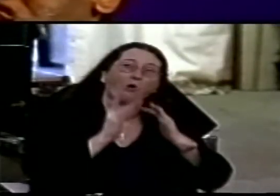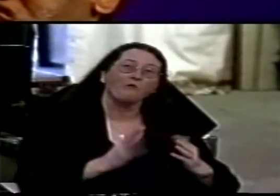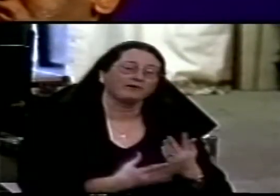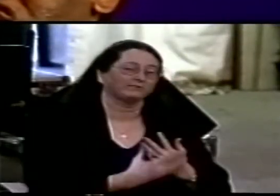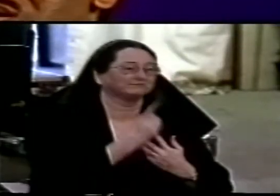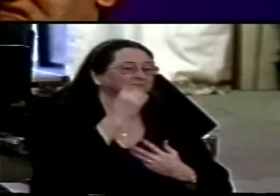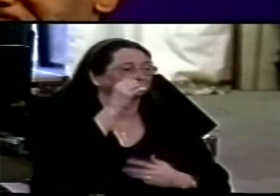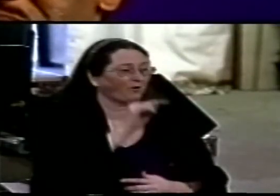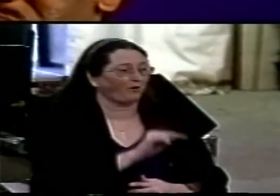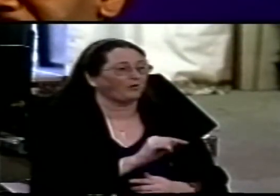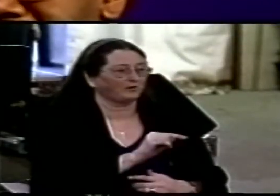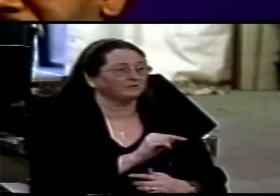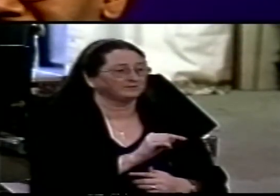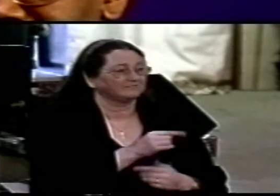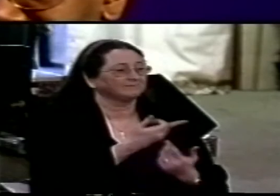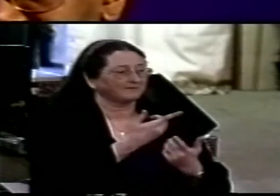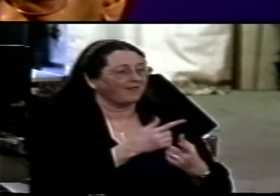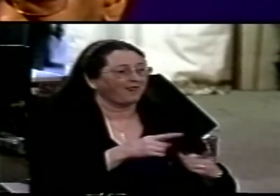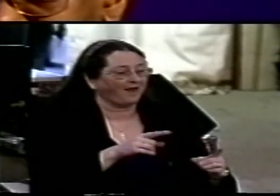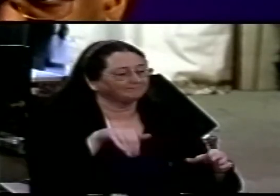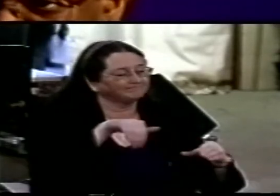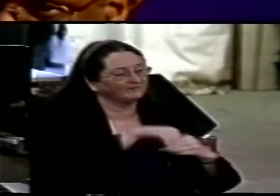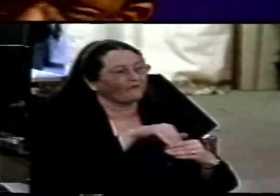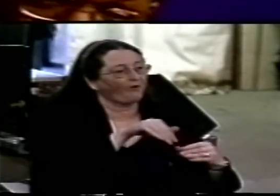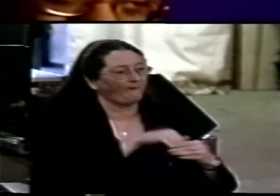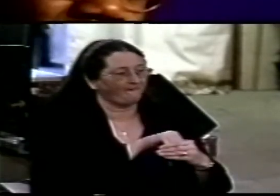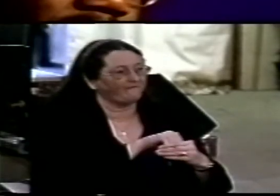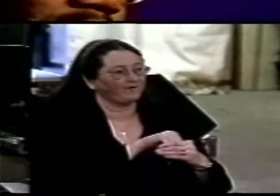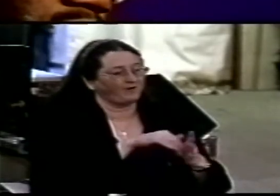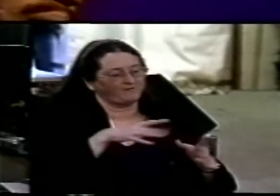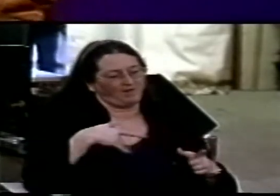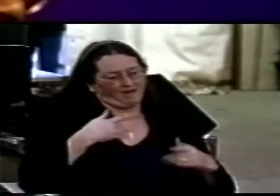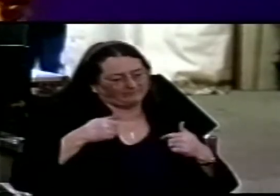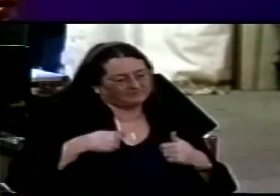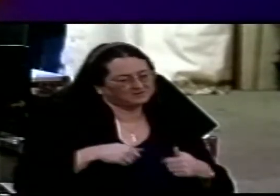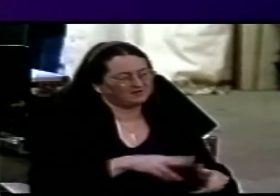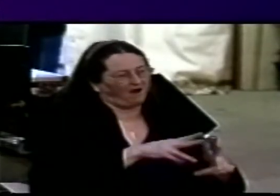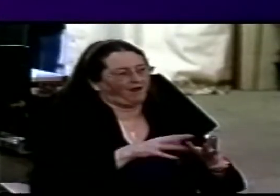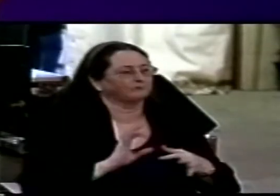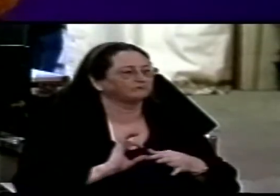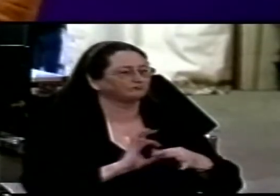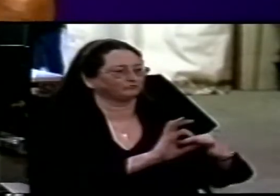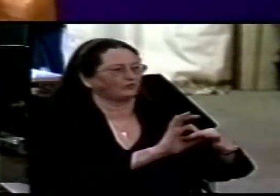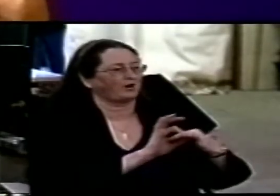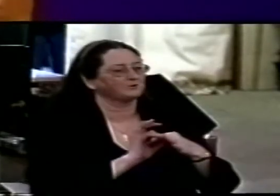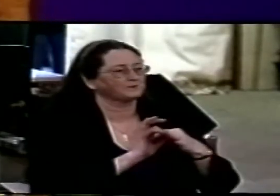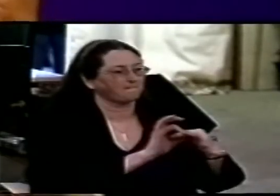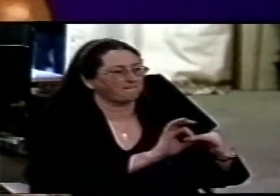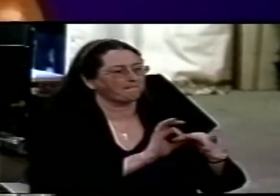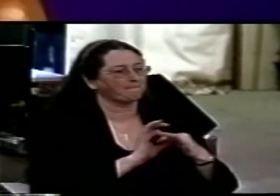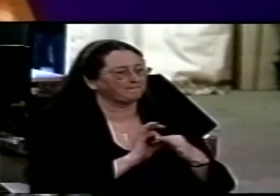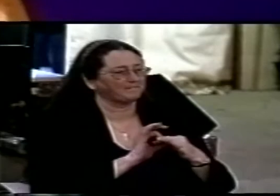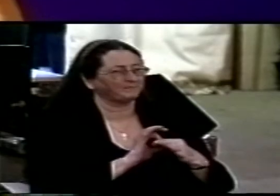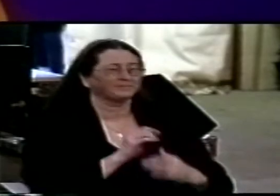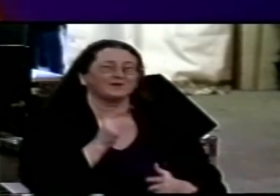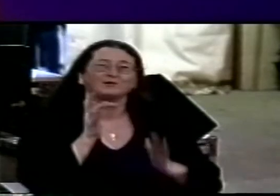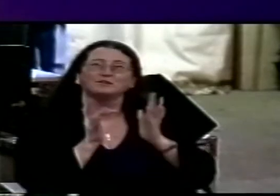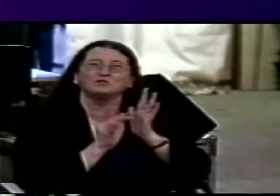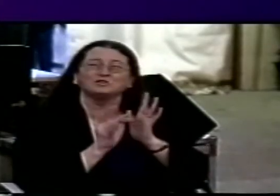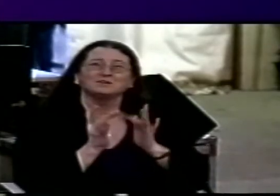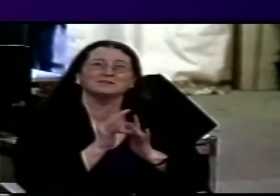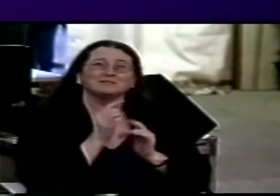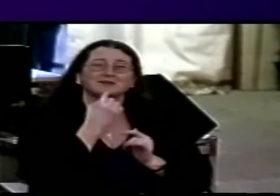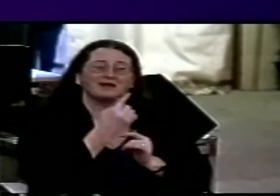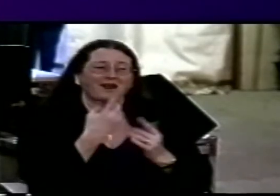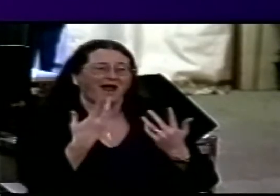is allowed to be a part of our lifestyle and worship Jesus said how will you hold